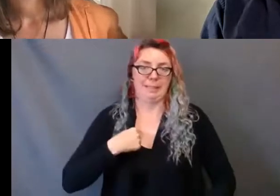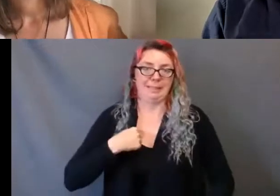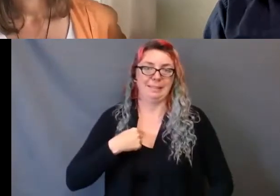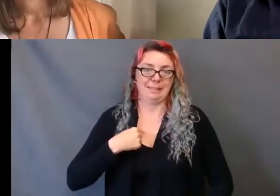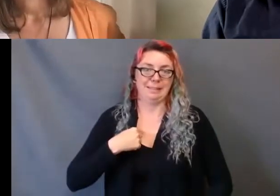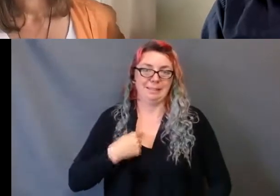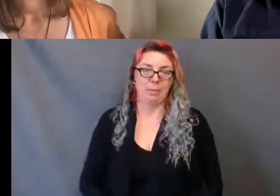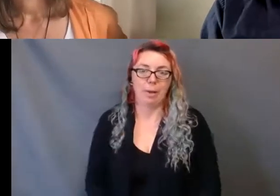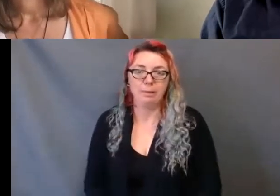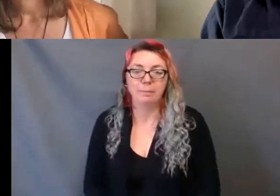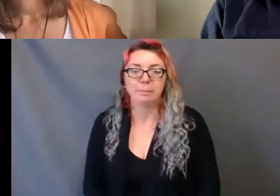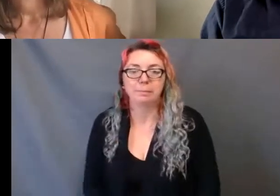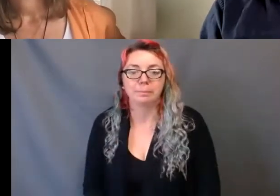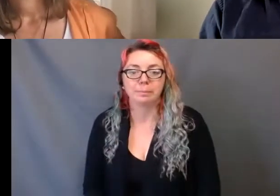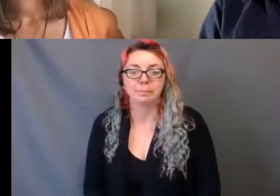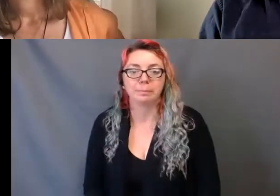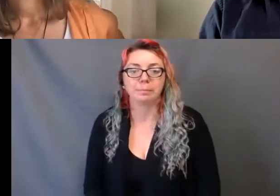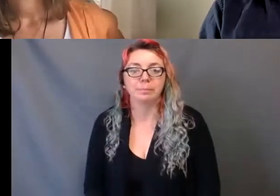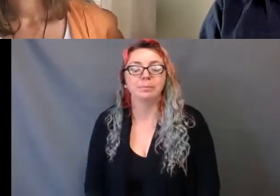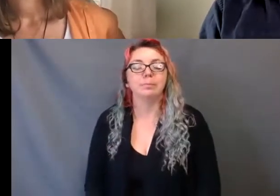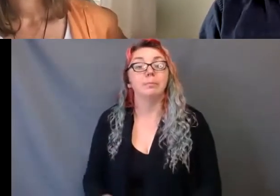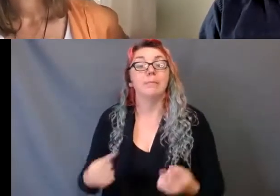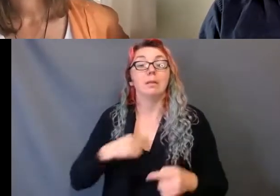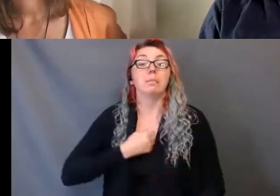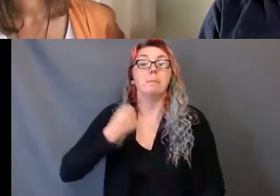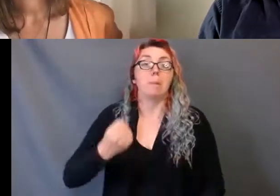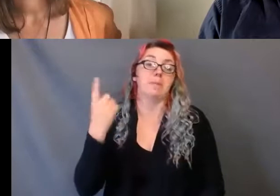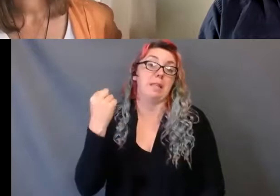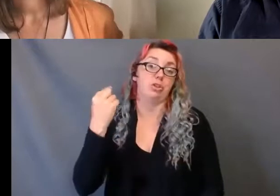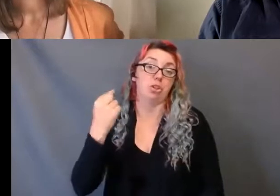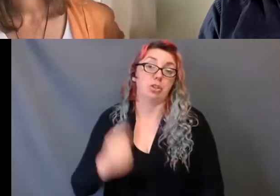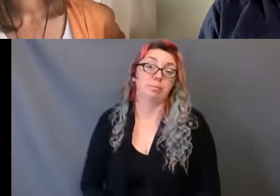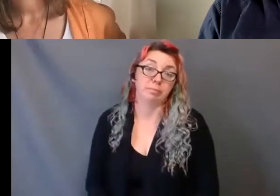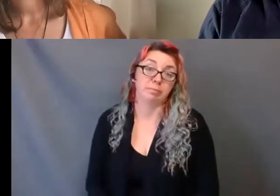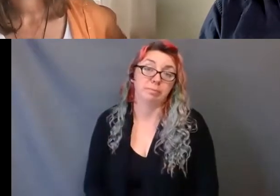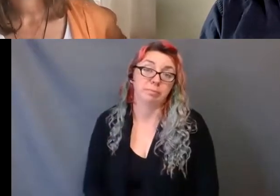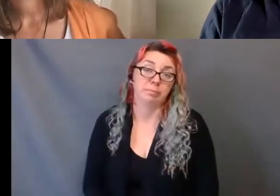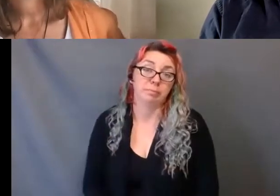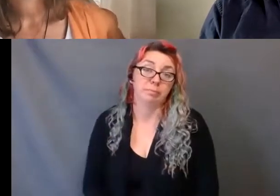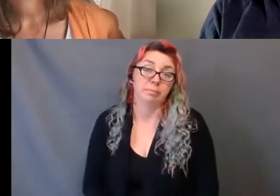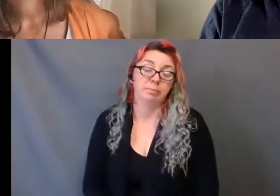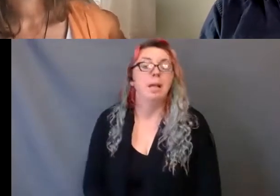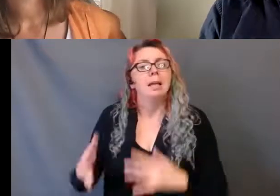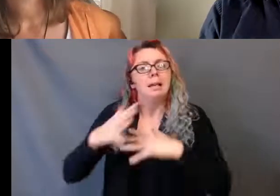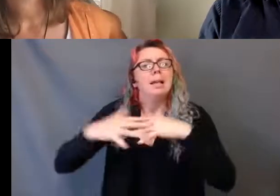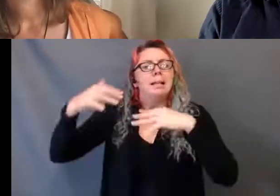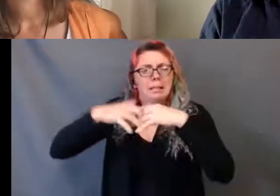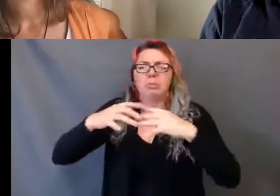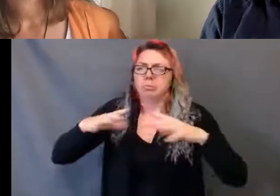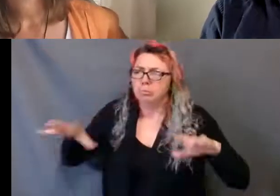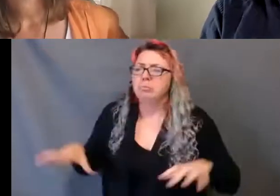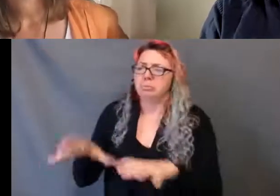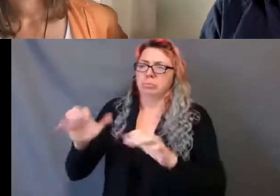Indigenous theatre history, of course, also exists in relationship to important cultural, social and political inciting events and